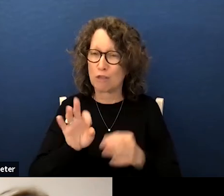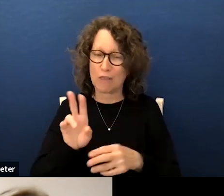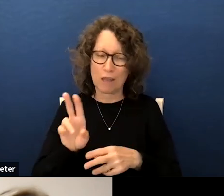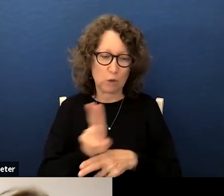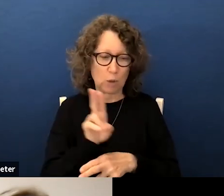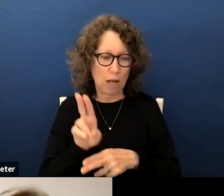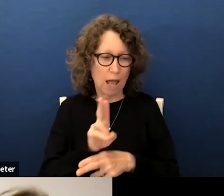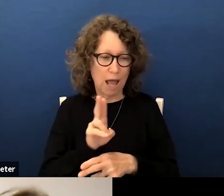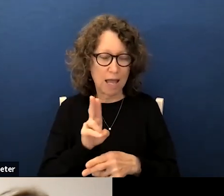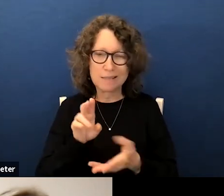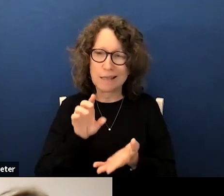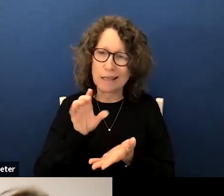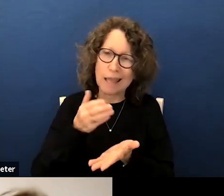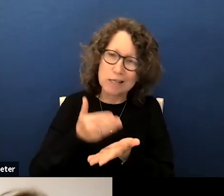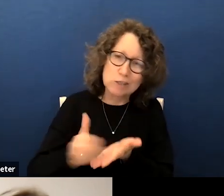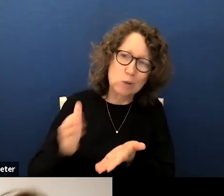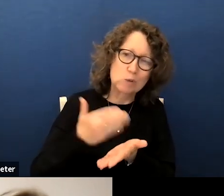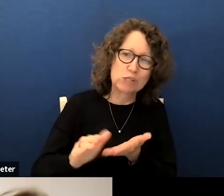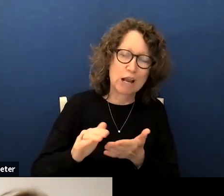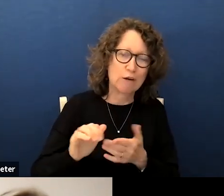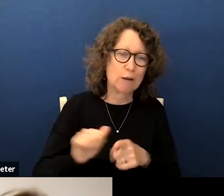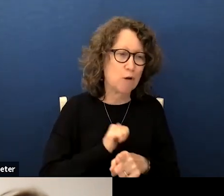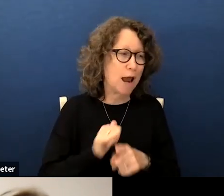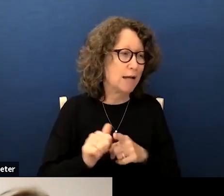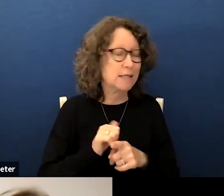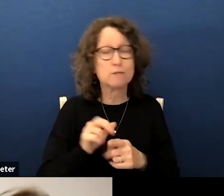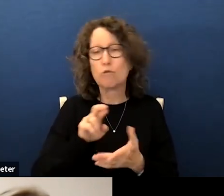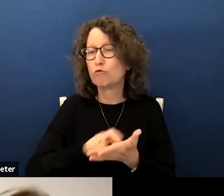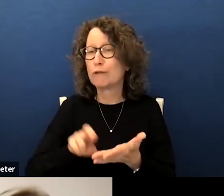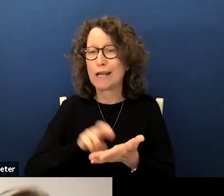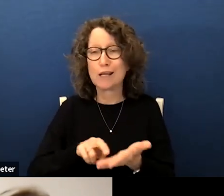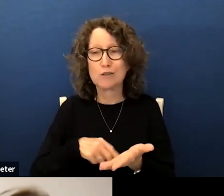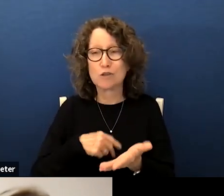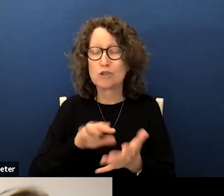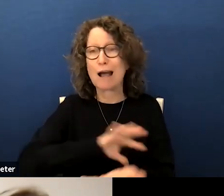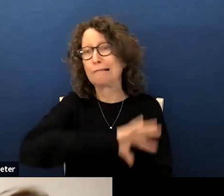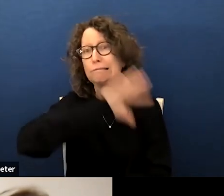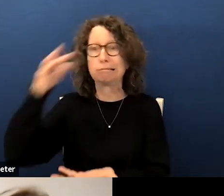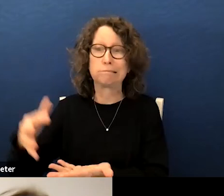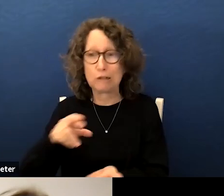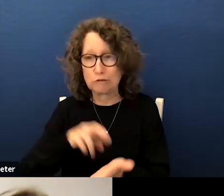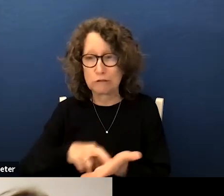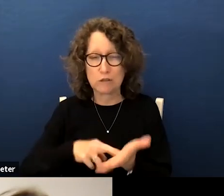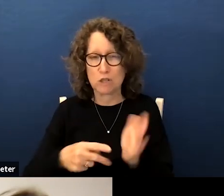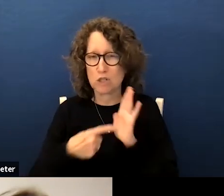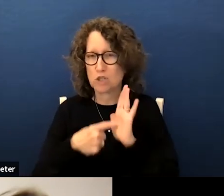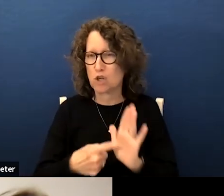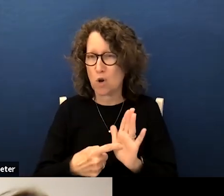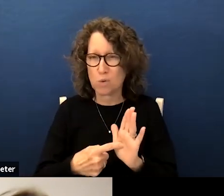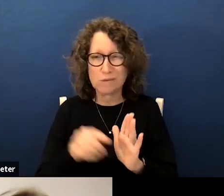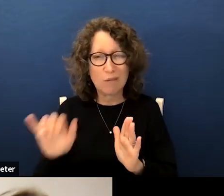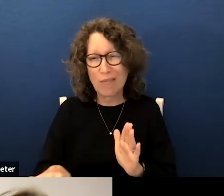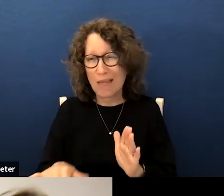exclusionary practices that research dreams of research show do not